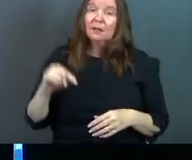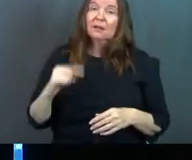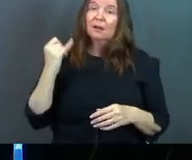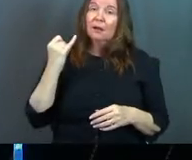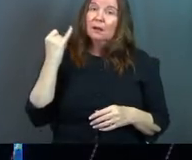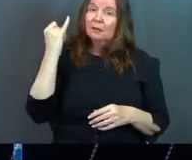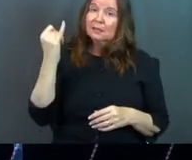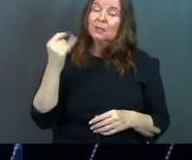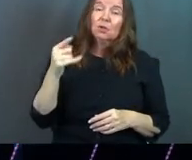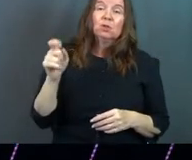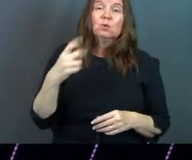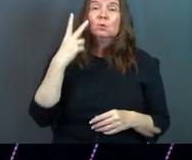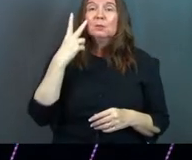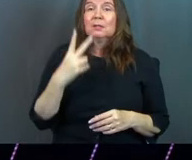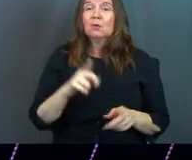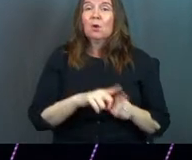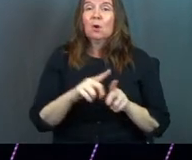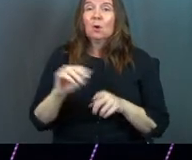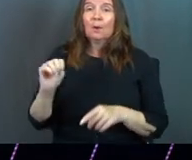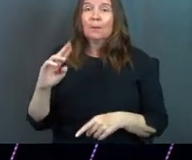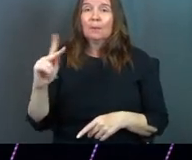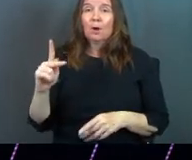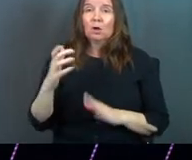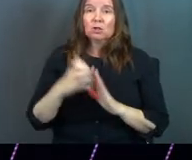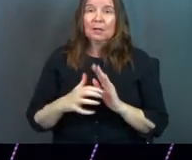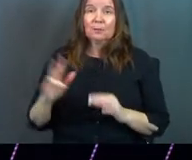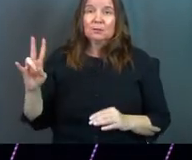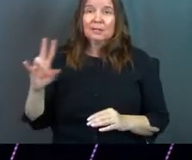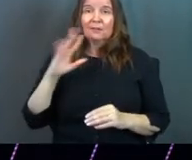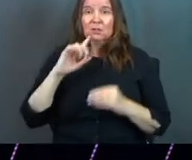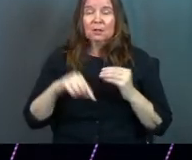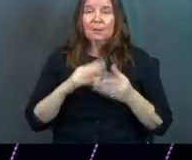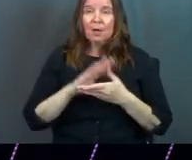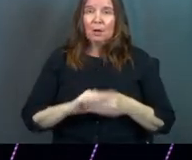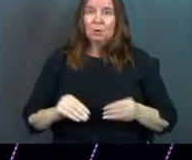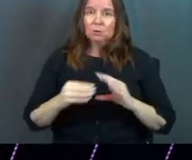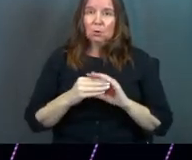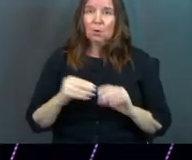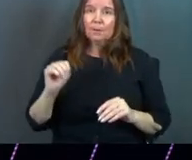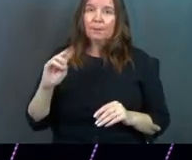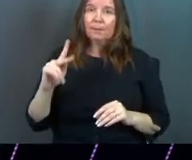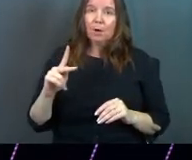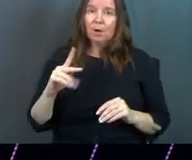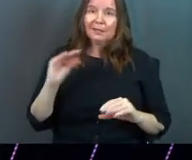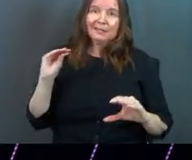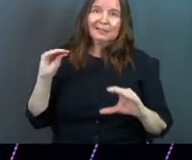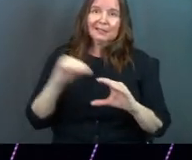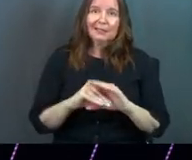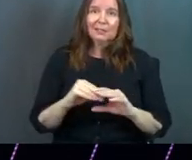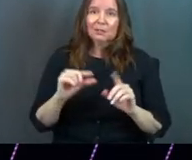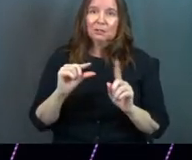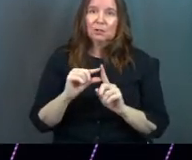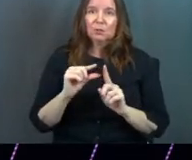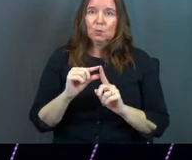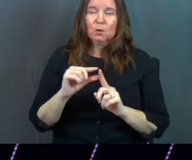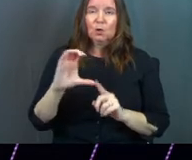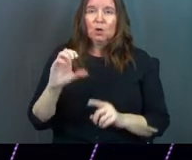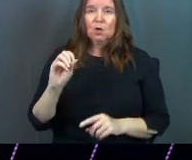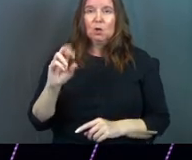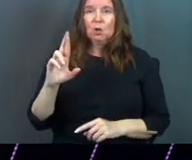this is an idea. And you see this also in Mark chapter 7 talks about this story. Mark inserts this word Corban.